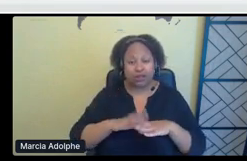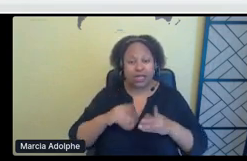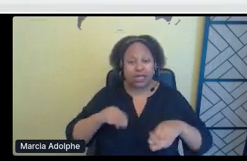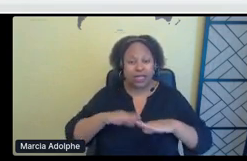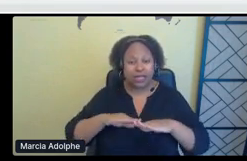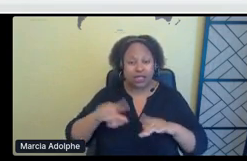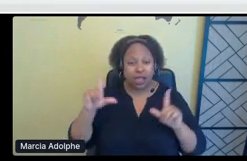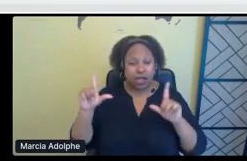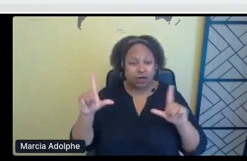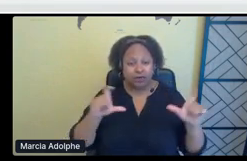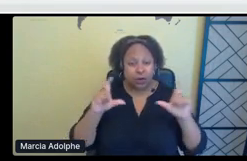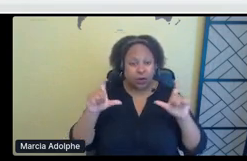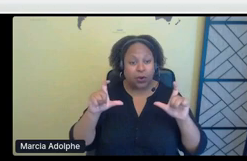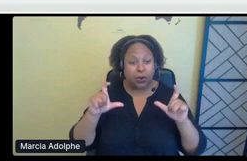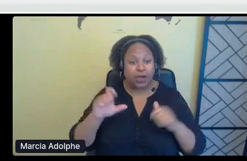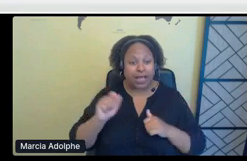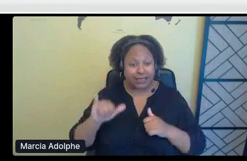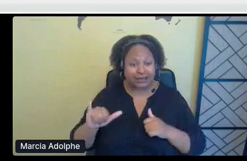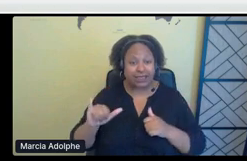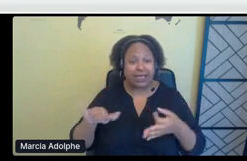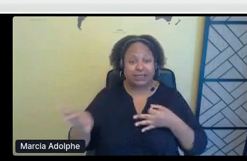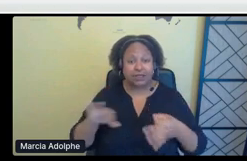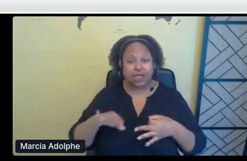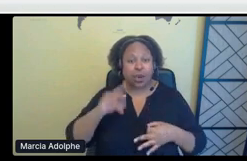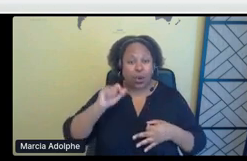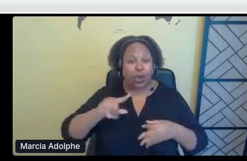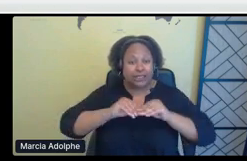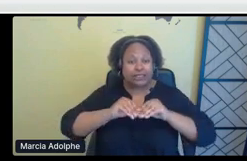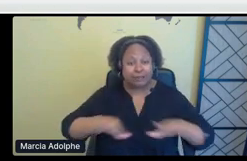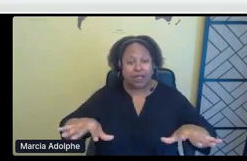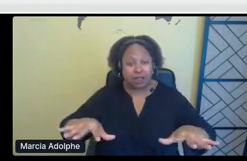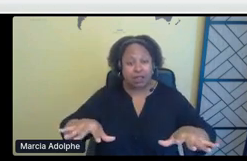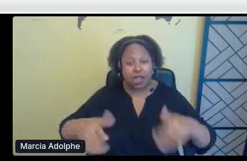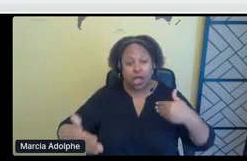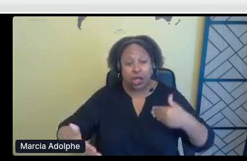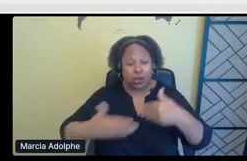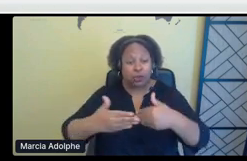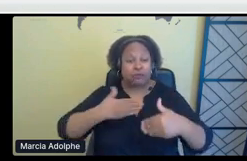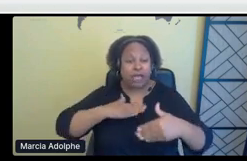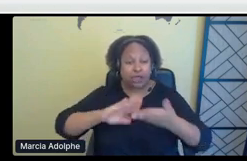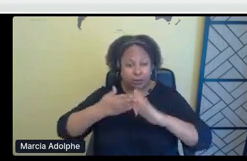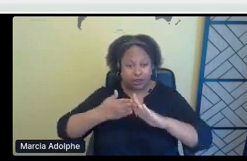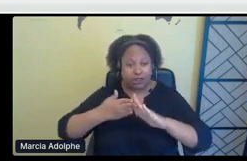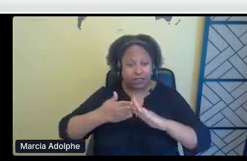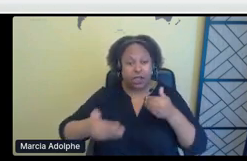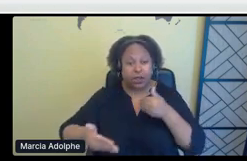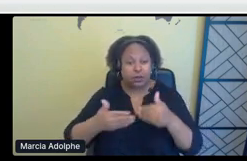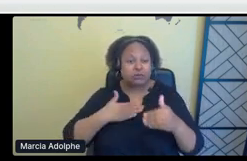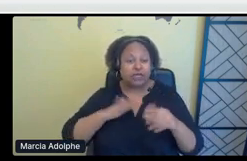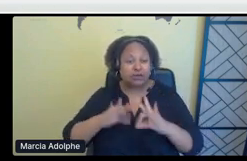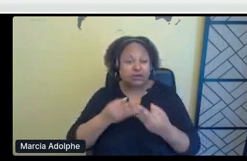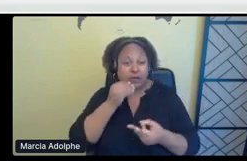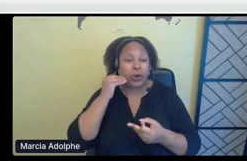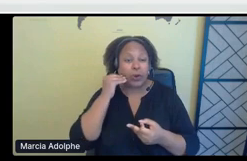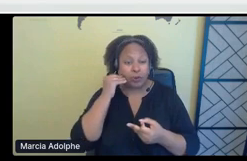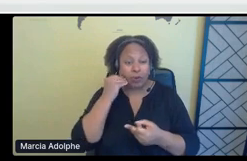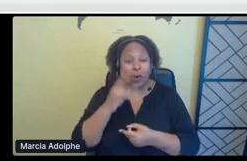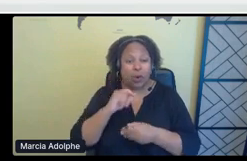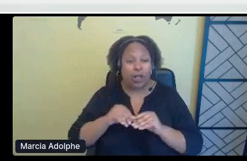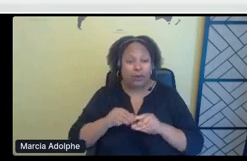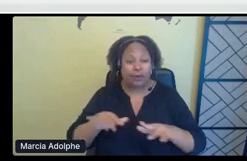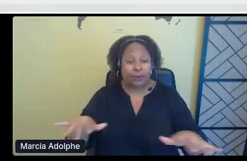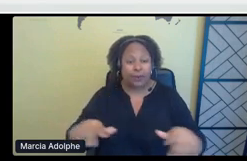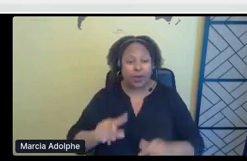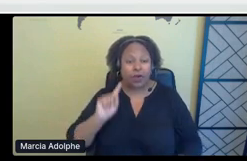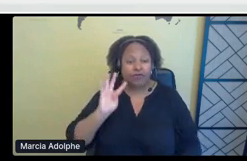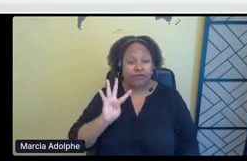where I talk about this massive oil spill that happened next to my community and my family's homes where it was 4.5